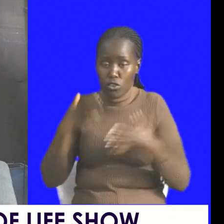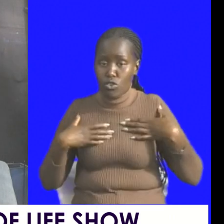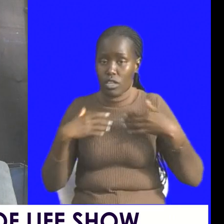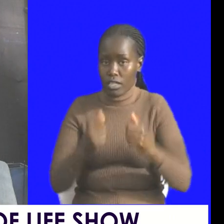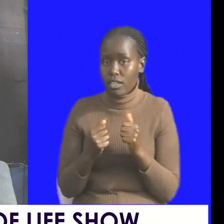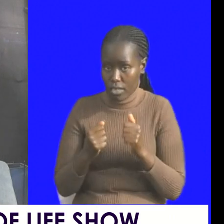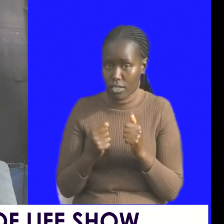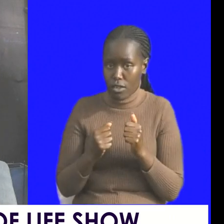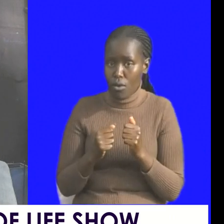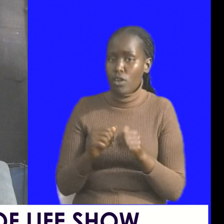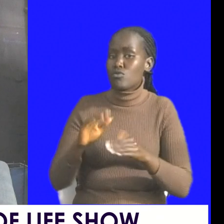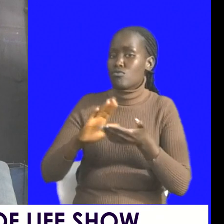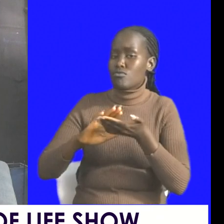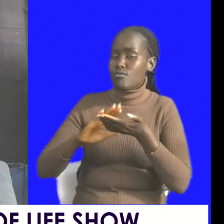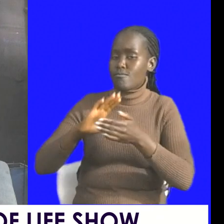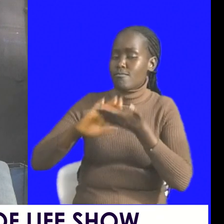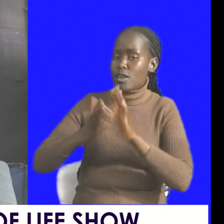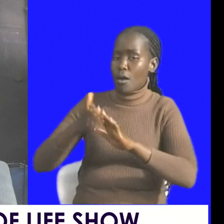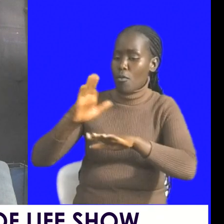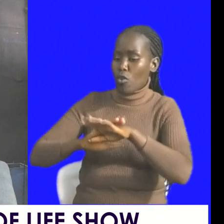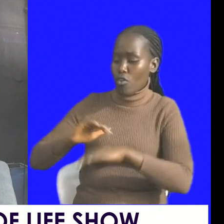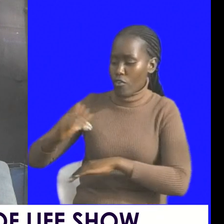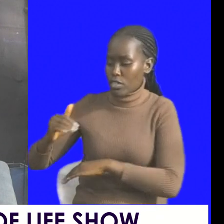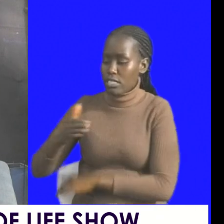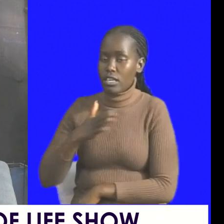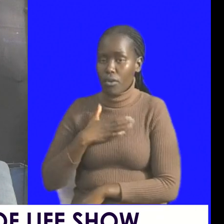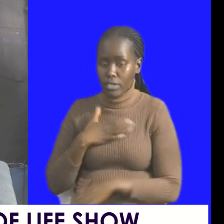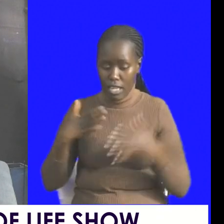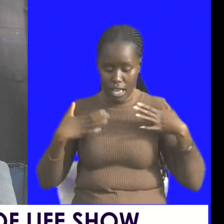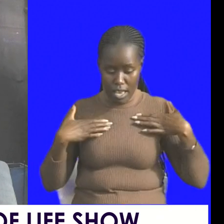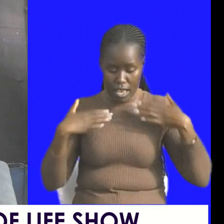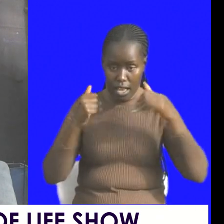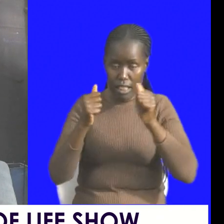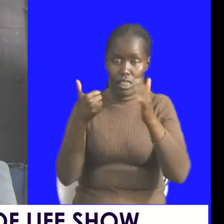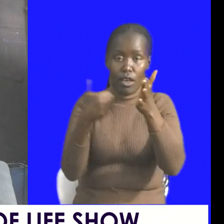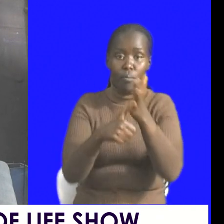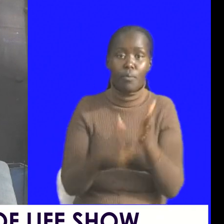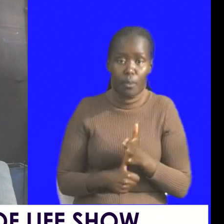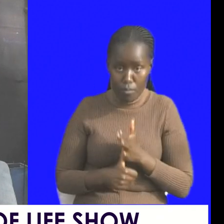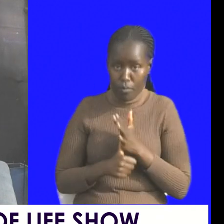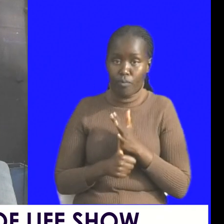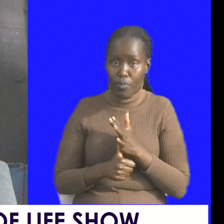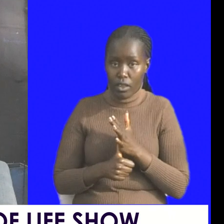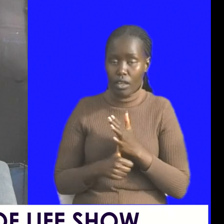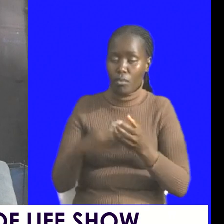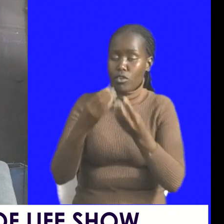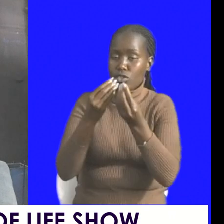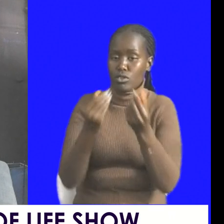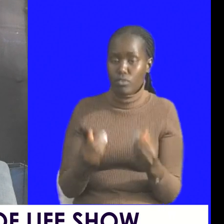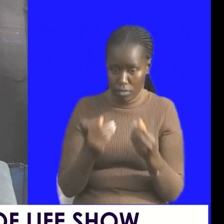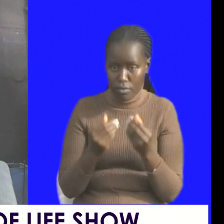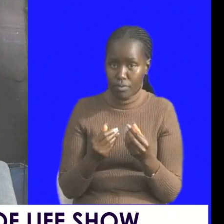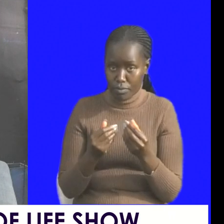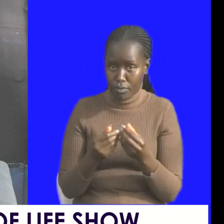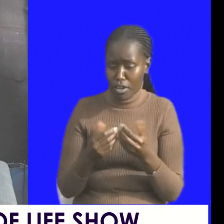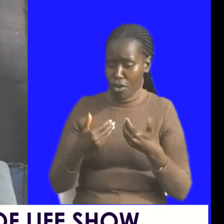our cities you know health problems can be dealt with is it bogging you down are